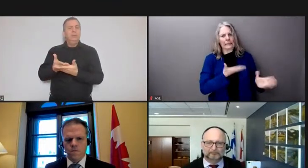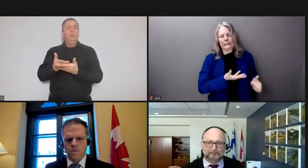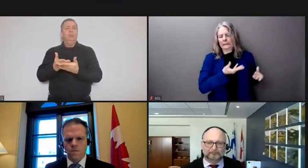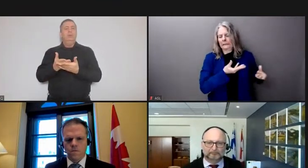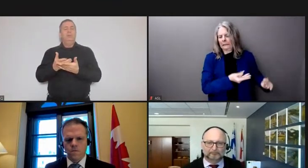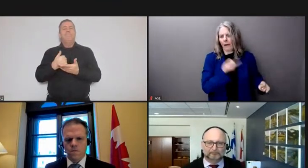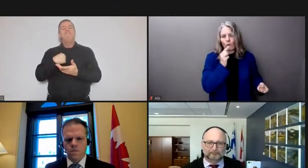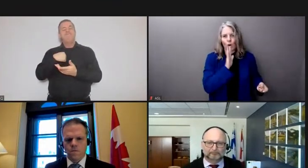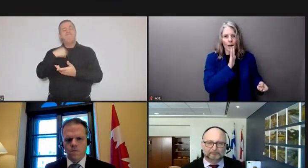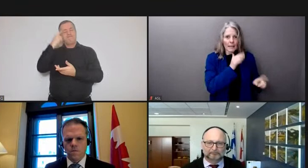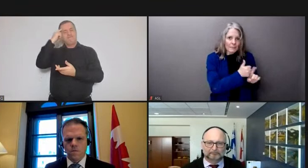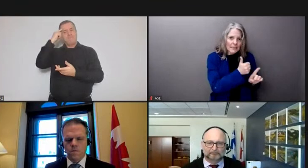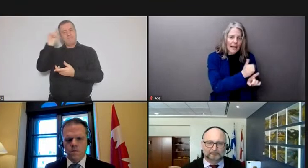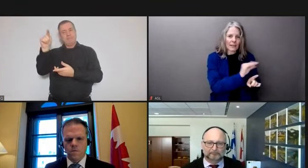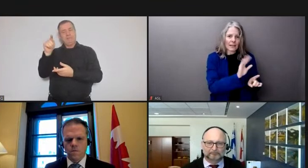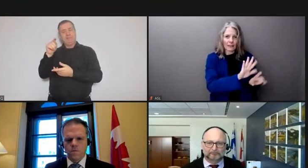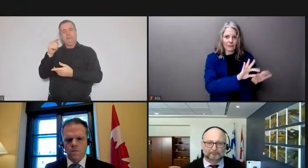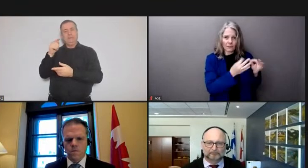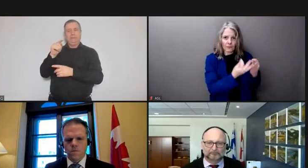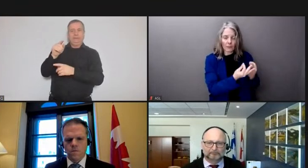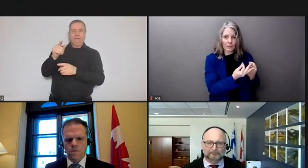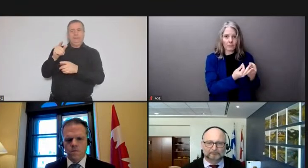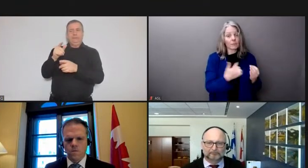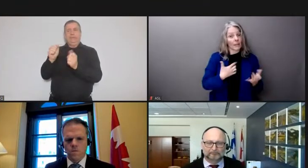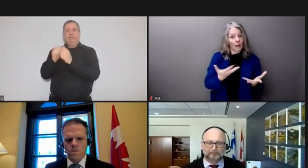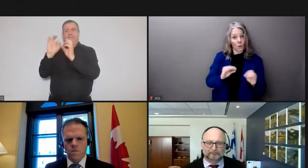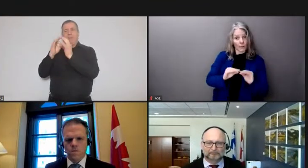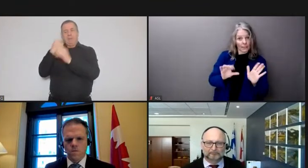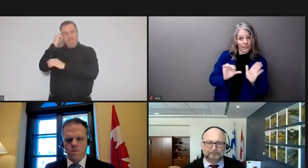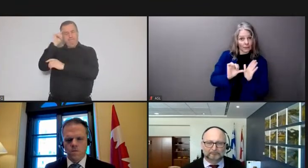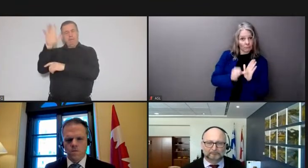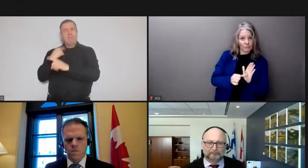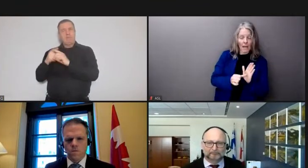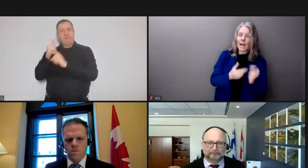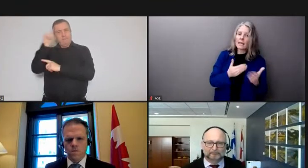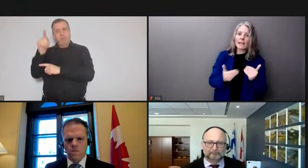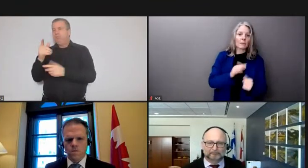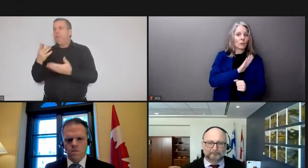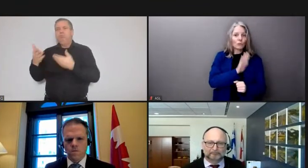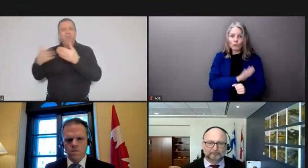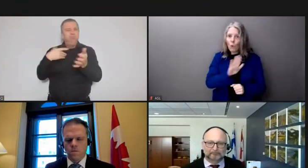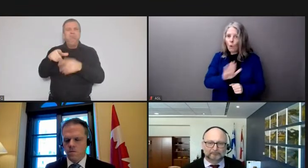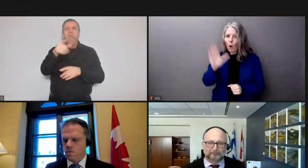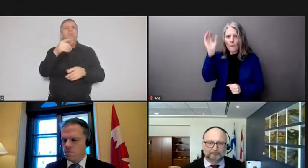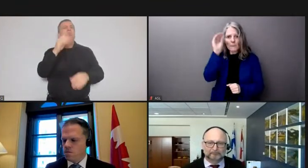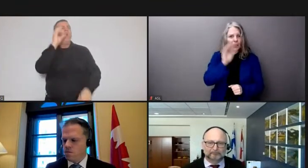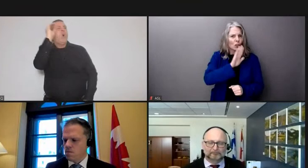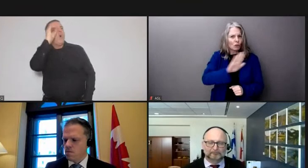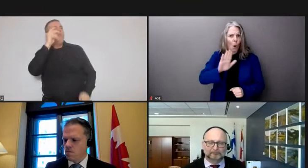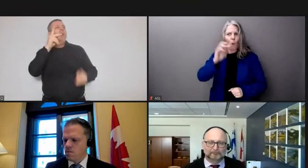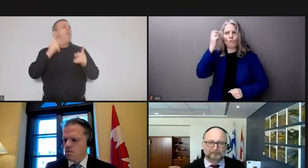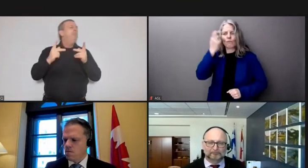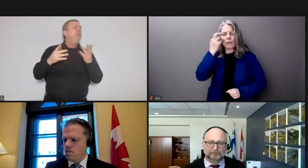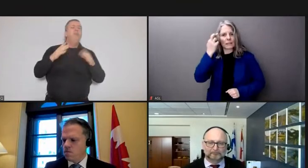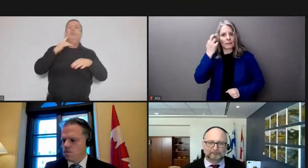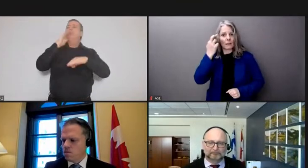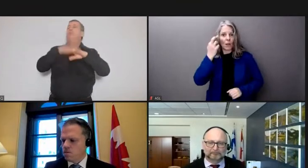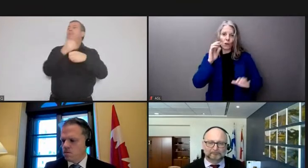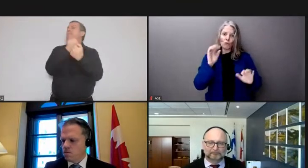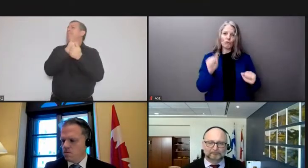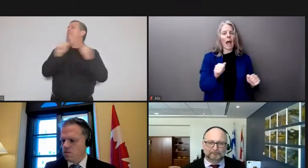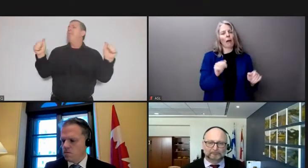that no matter what your cause or your views are on any subject matter there is never any justification